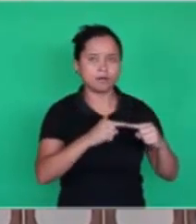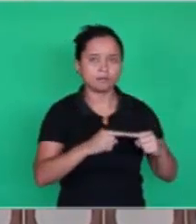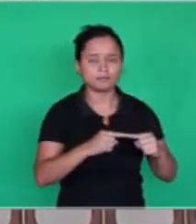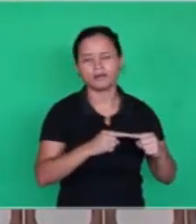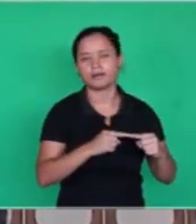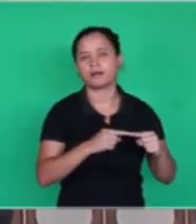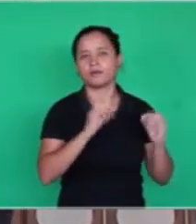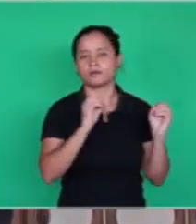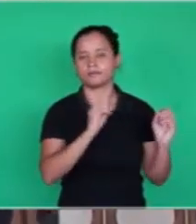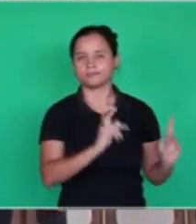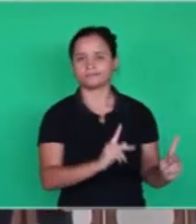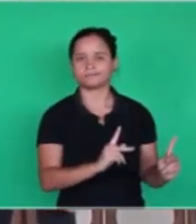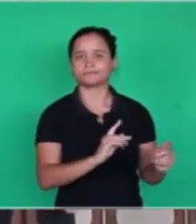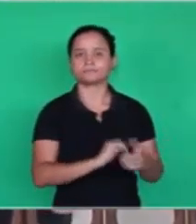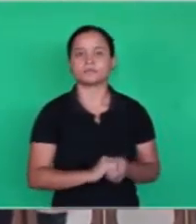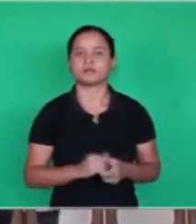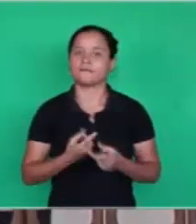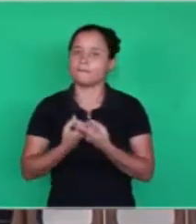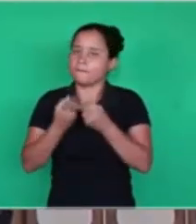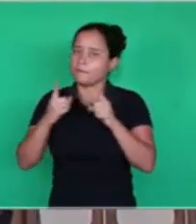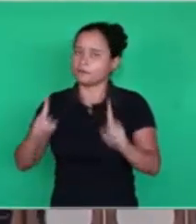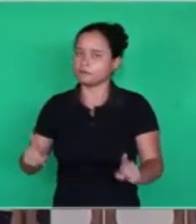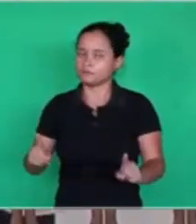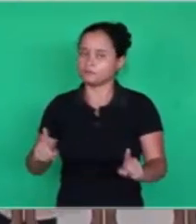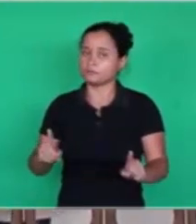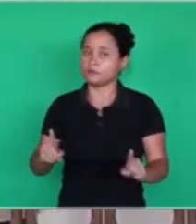matter is this, the Holy Spirit is doing here and now,